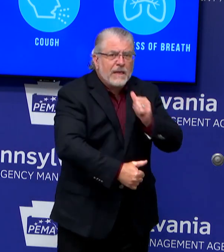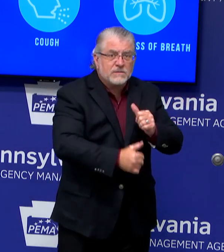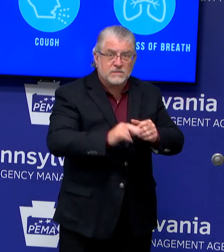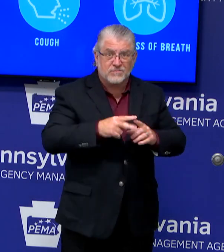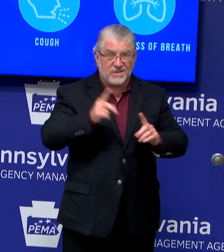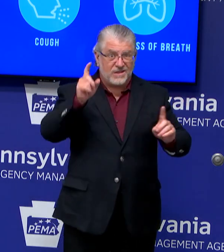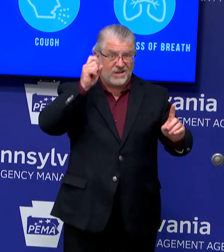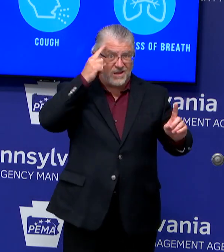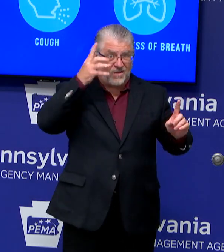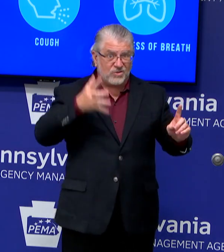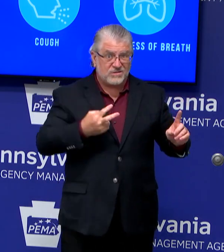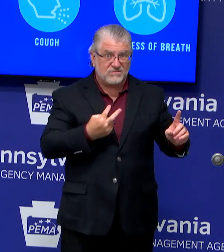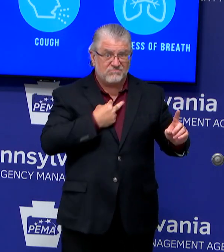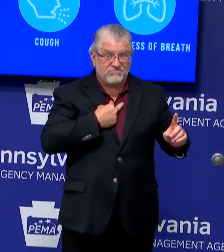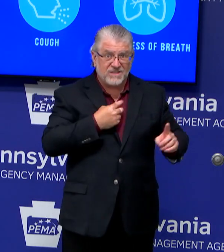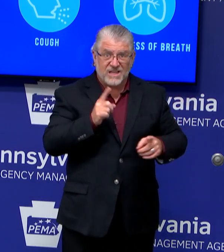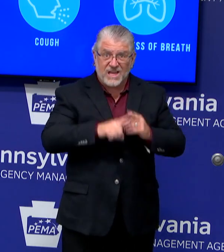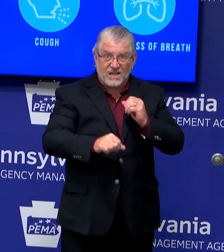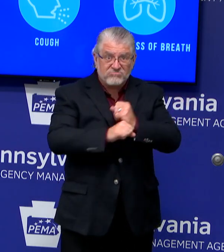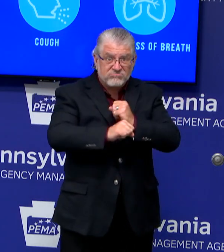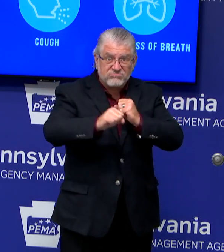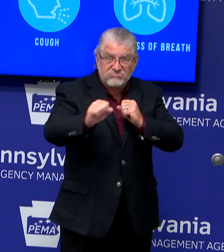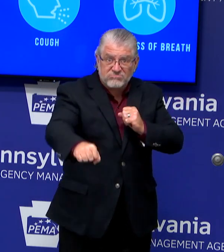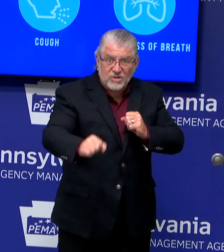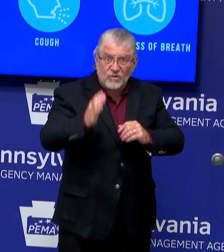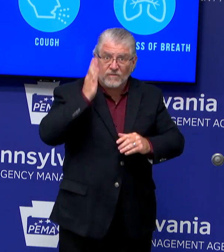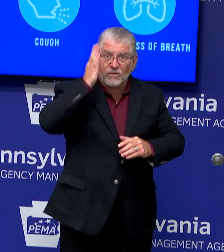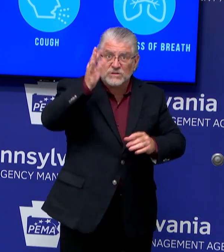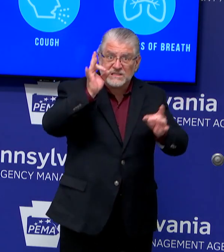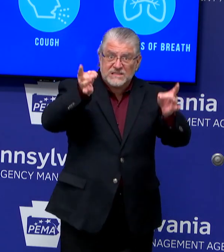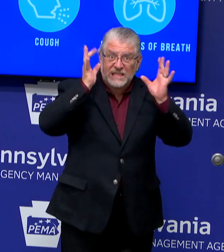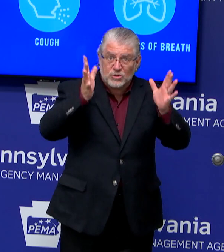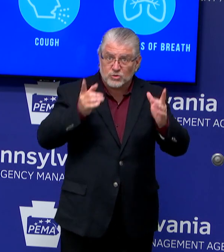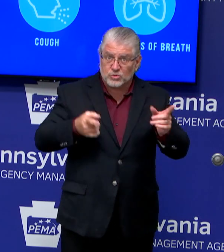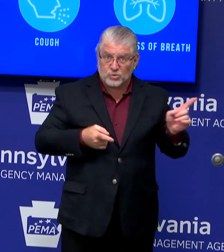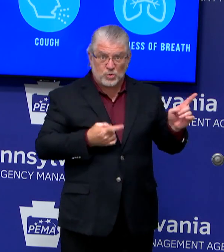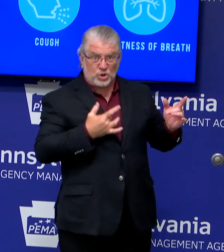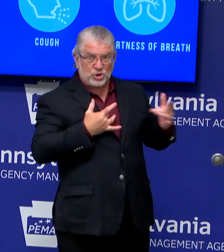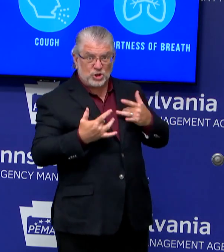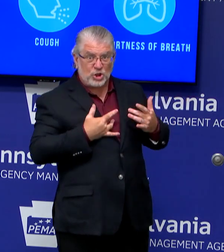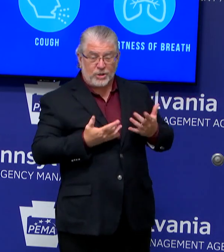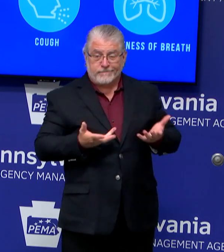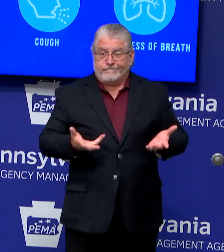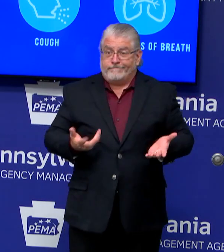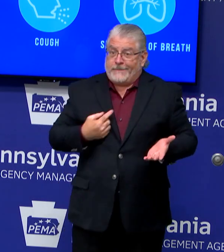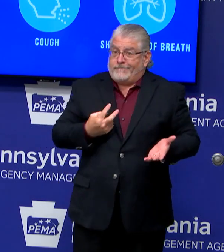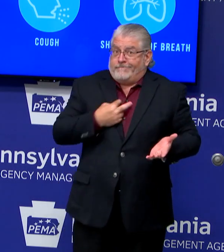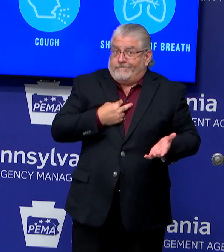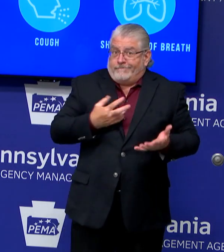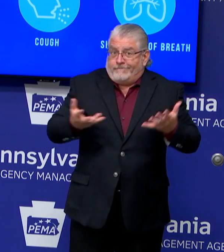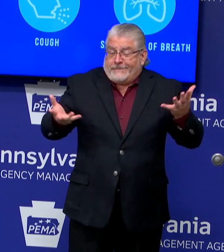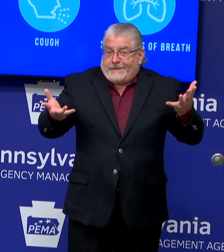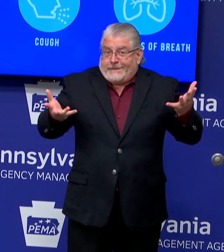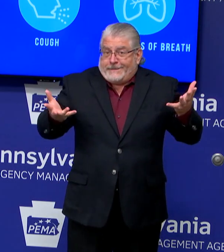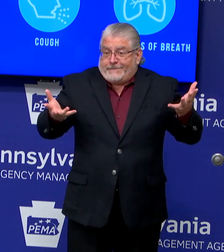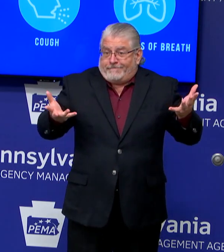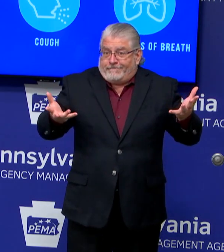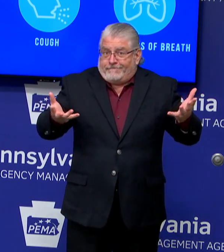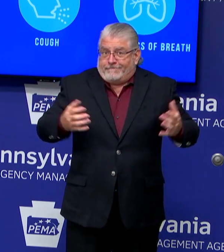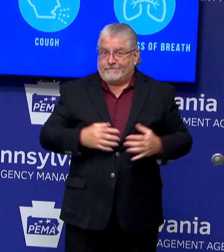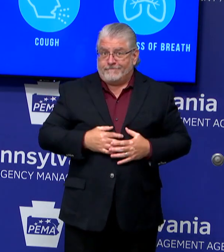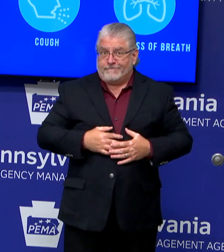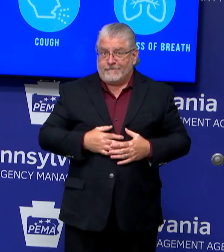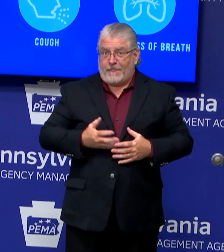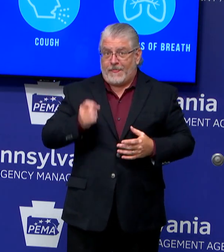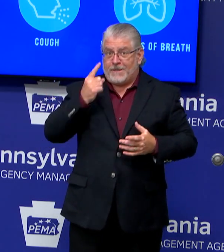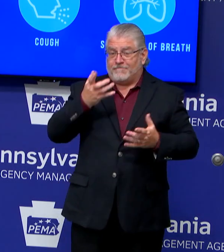extend future declarations, do you have concerns with the hamstring response efforts? Yeah. I think democracies, like every